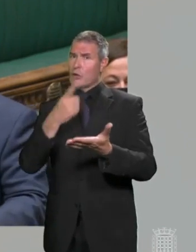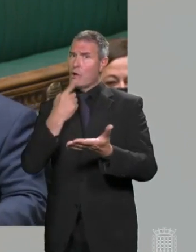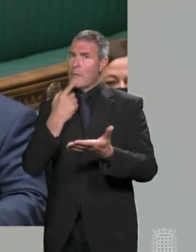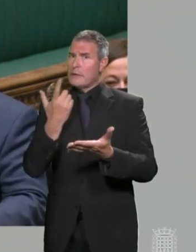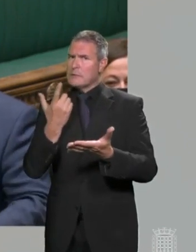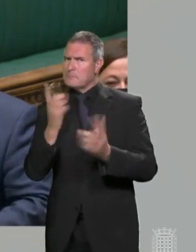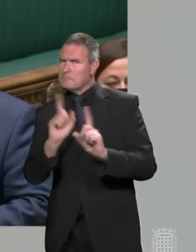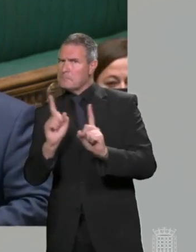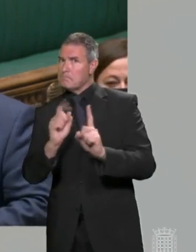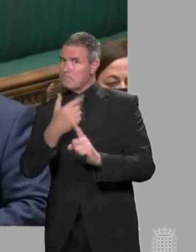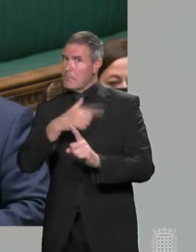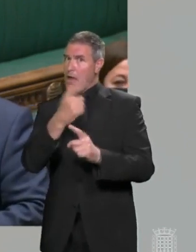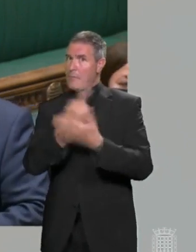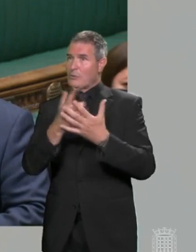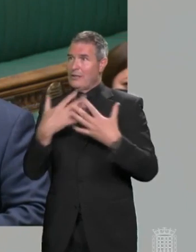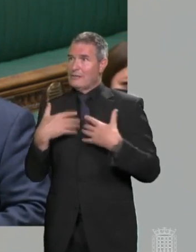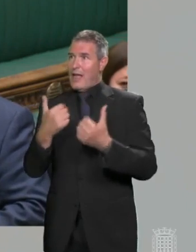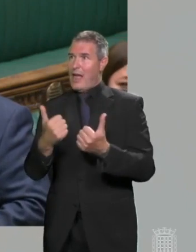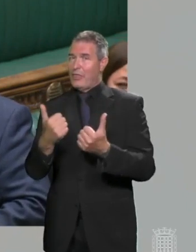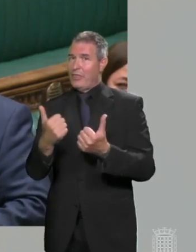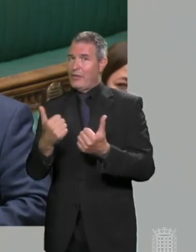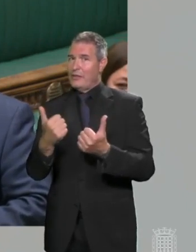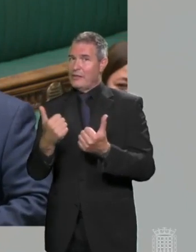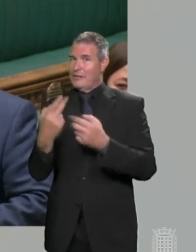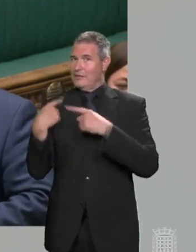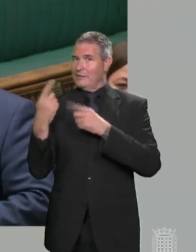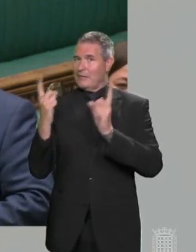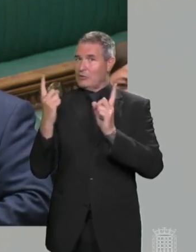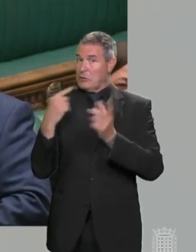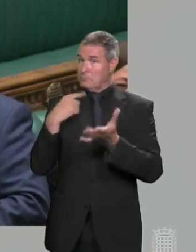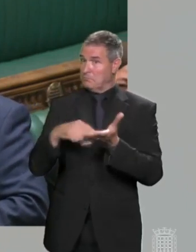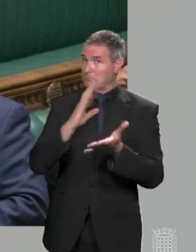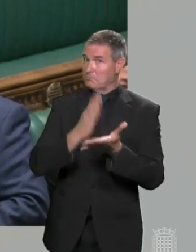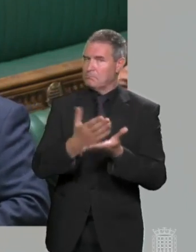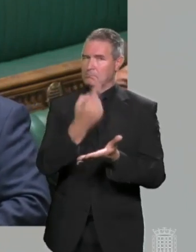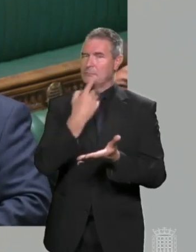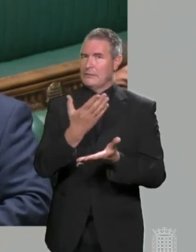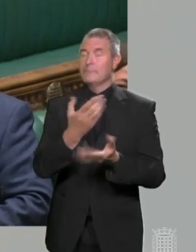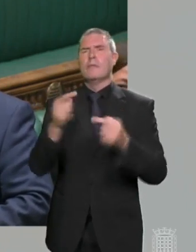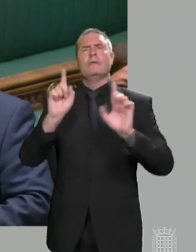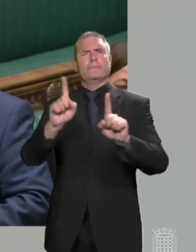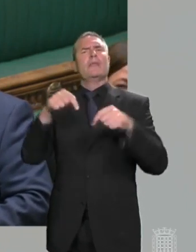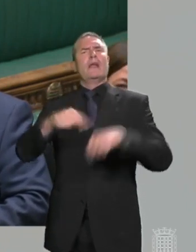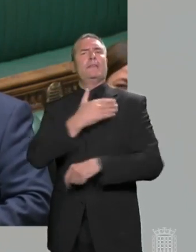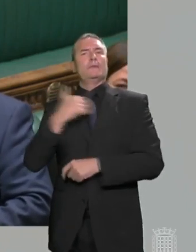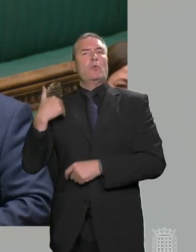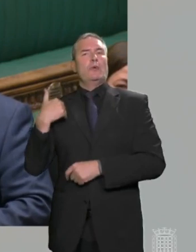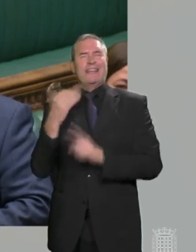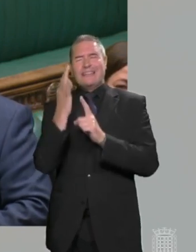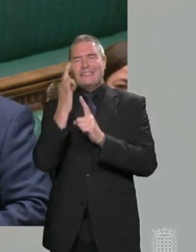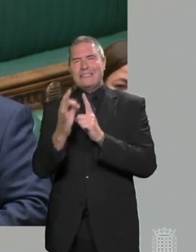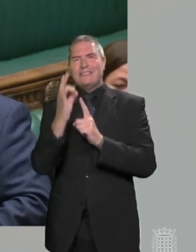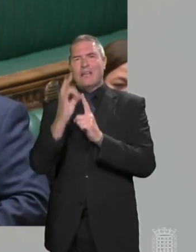expressed on his health secretary are valid or not. Mr Speaker, this morning, the details of the